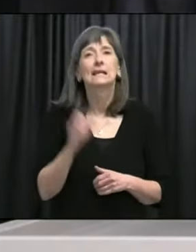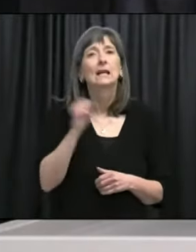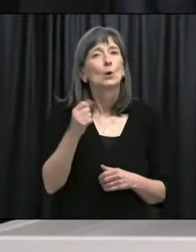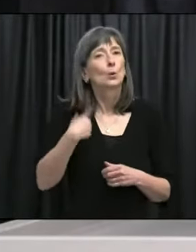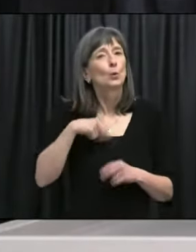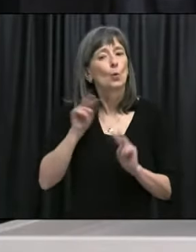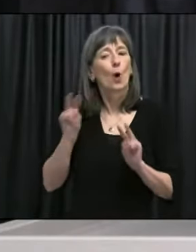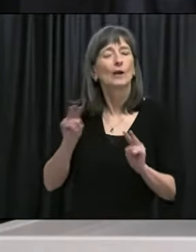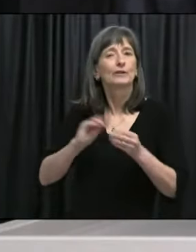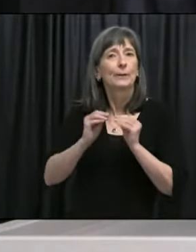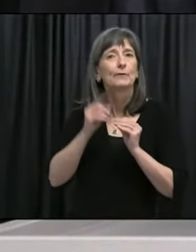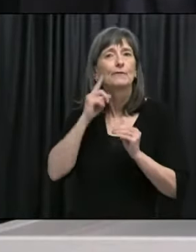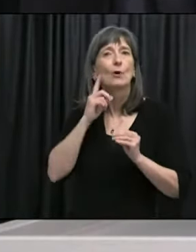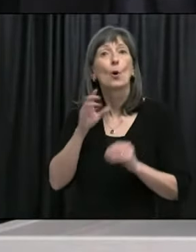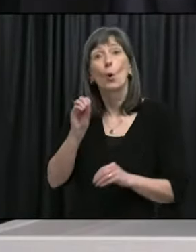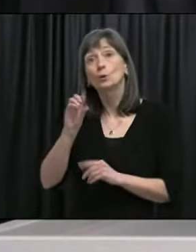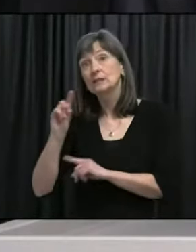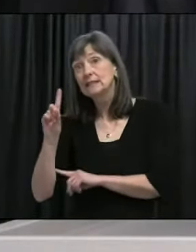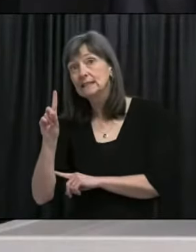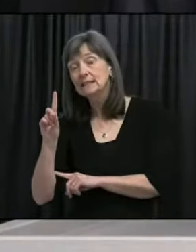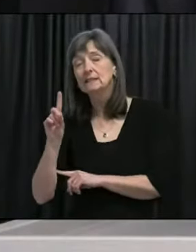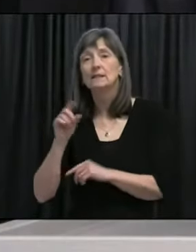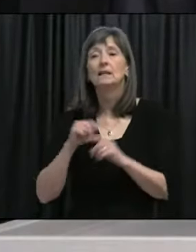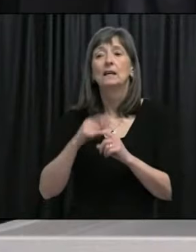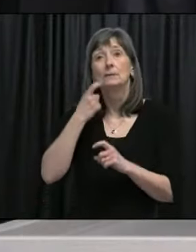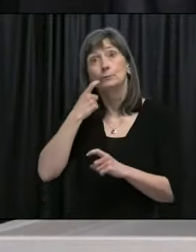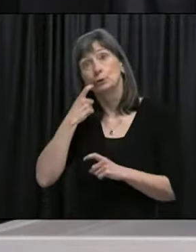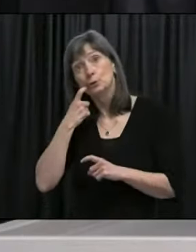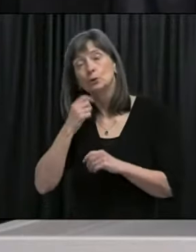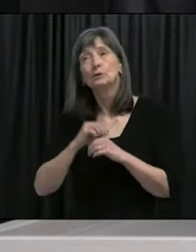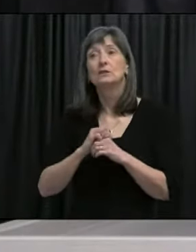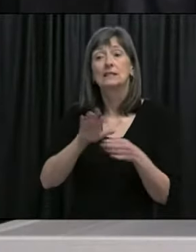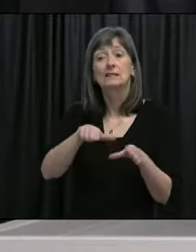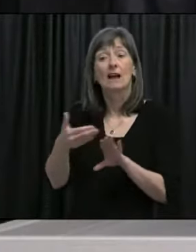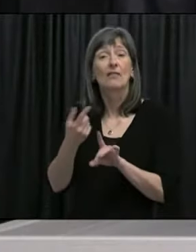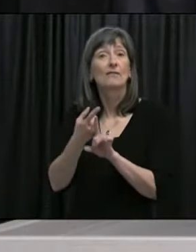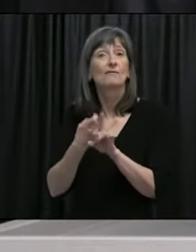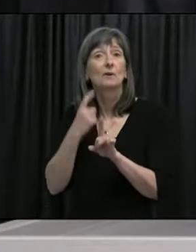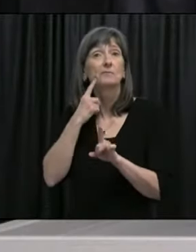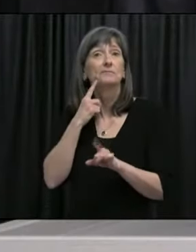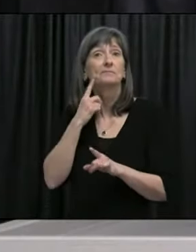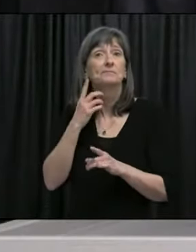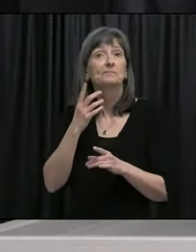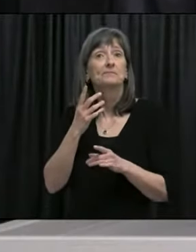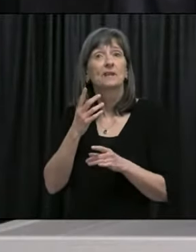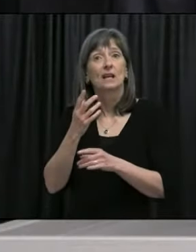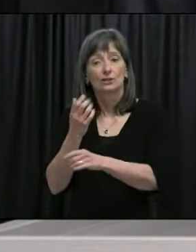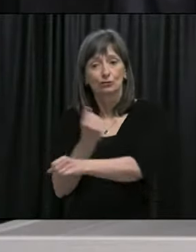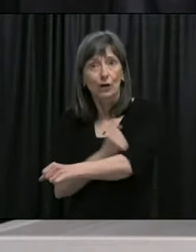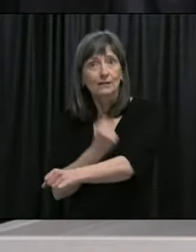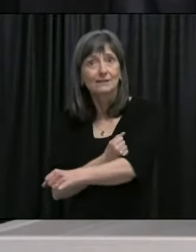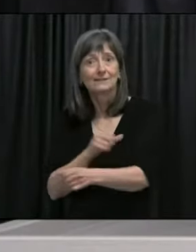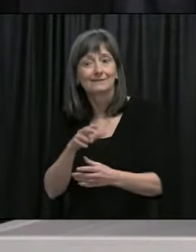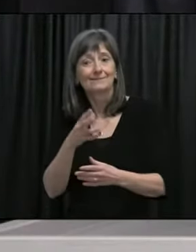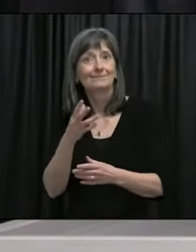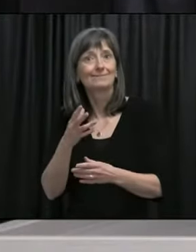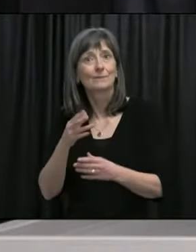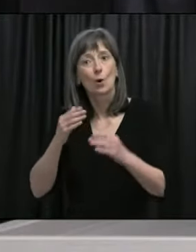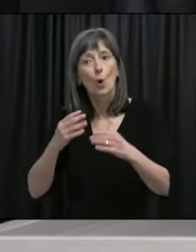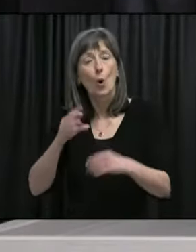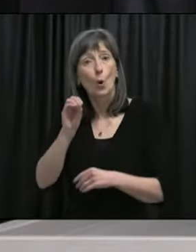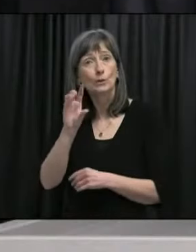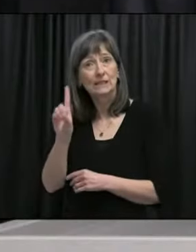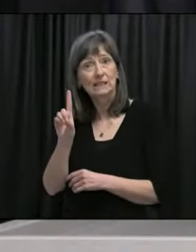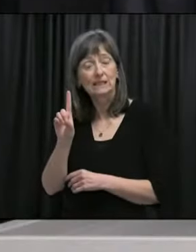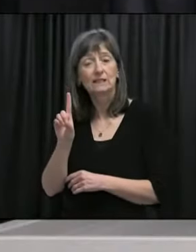overdoses, and, uh, inadvertent, uh, deaths from, uh, opioid poisoning. I don't have the numbers at my fingertips.